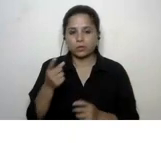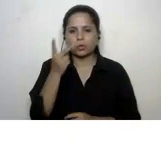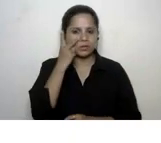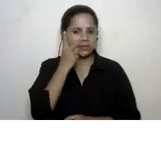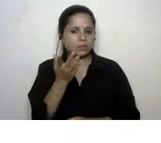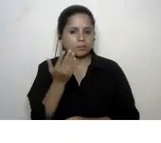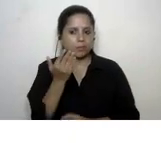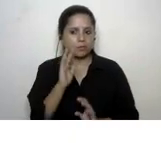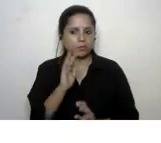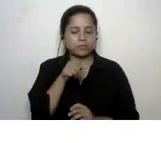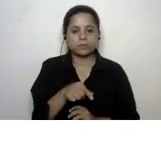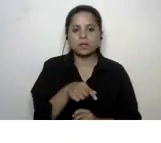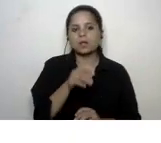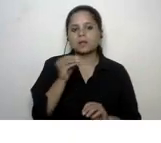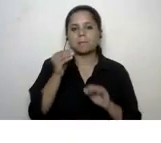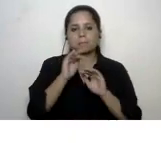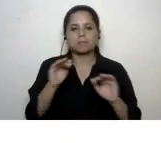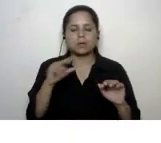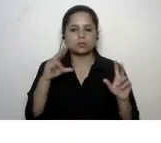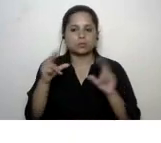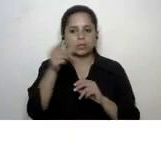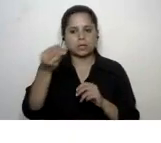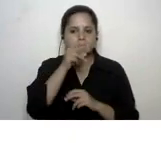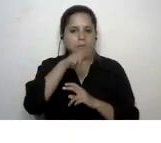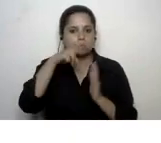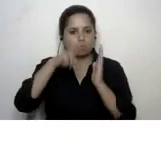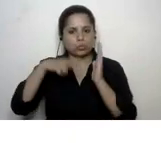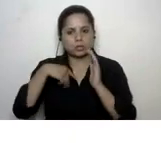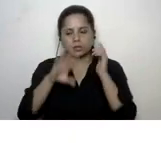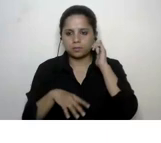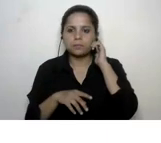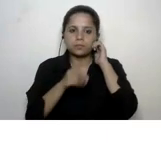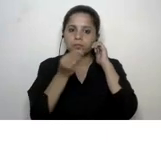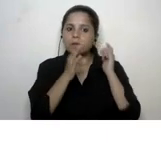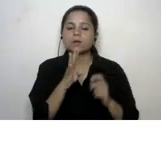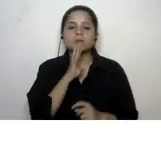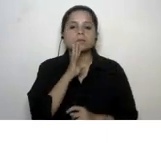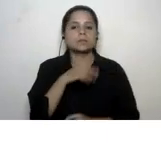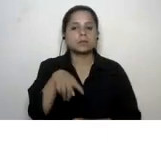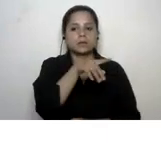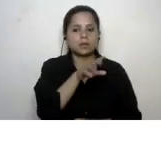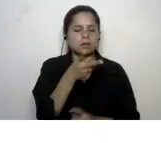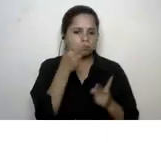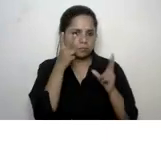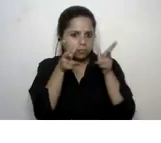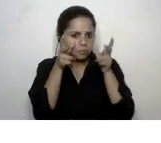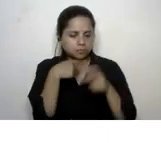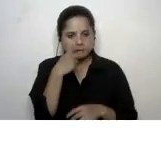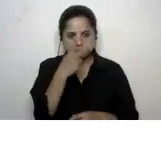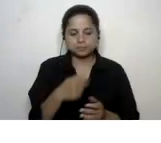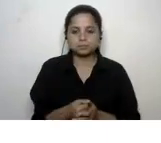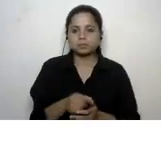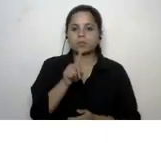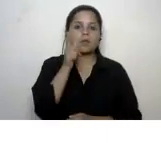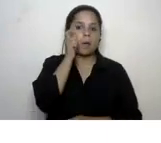children having a conversation i'm reading out some of their speech some of their uh observations so one